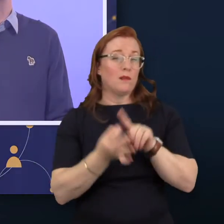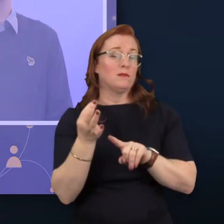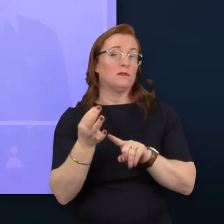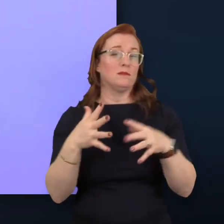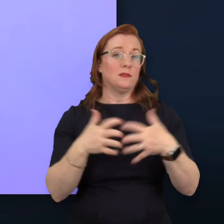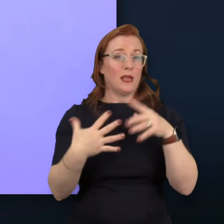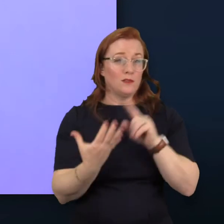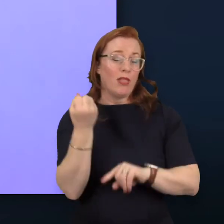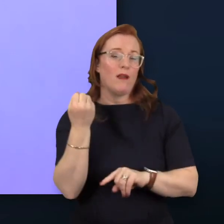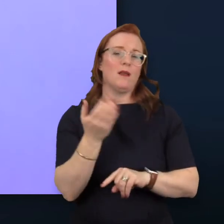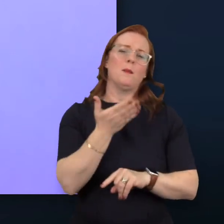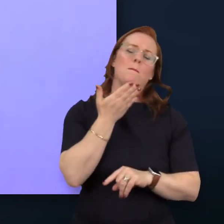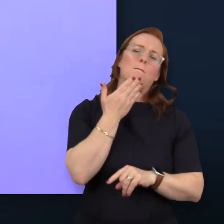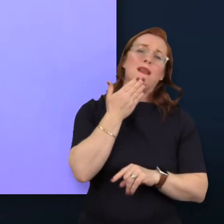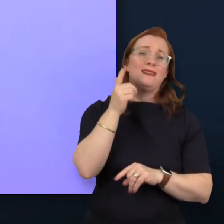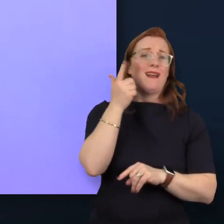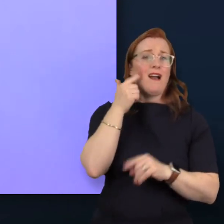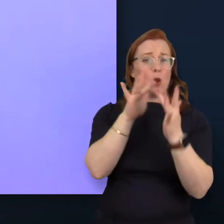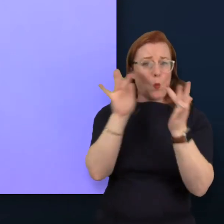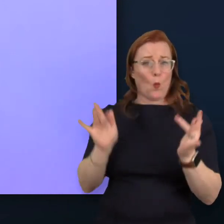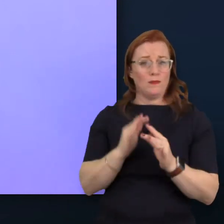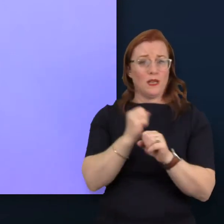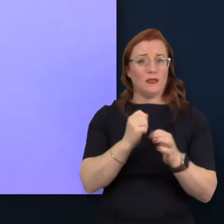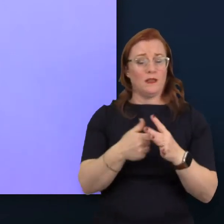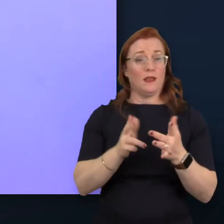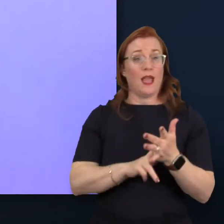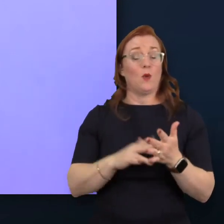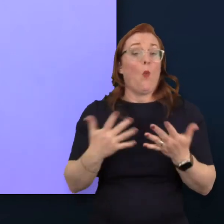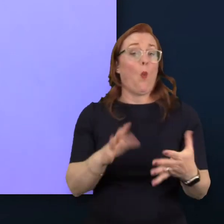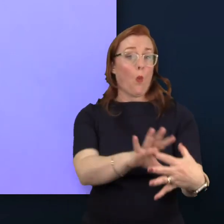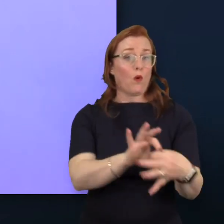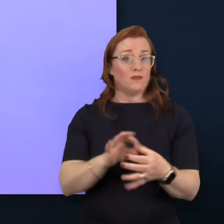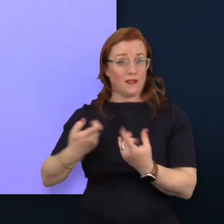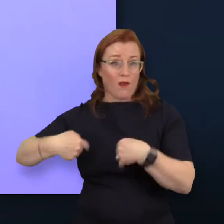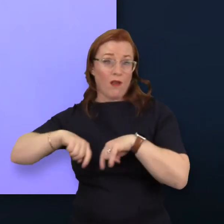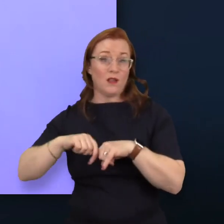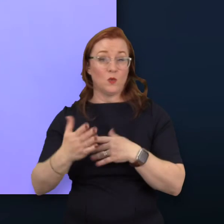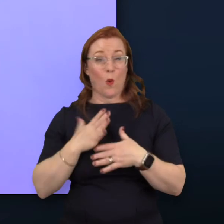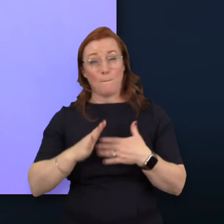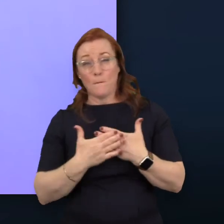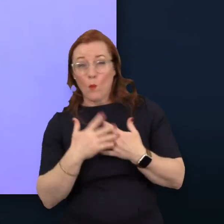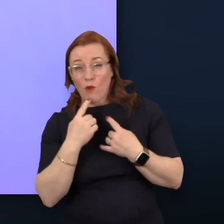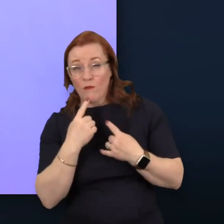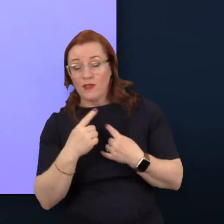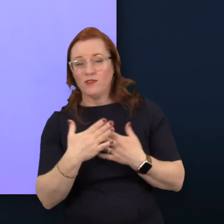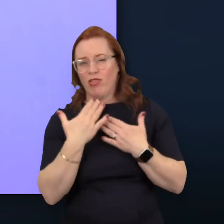Please visit our website or reach out to any one of us to learn more. Thank you.